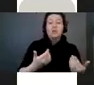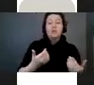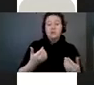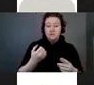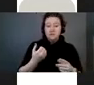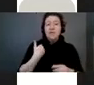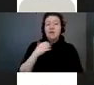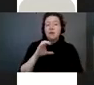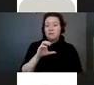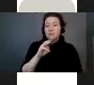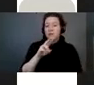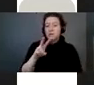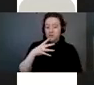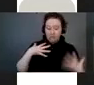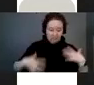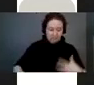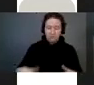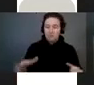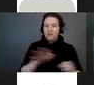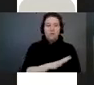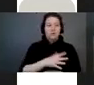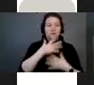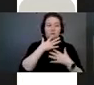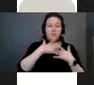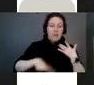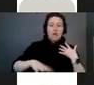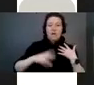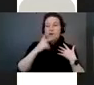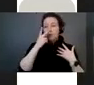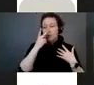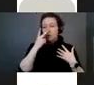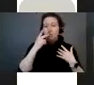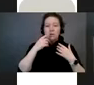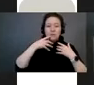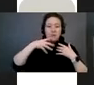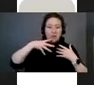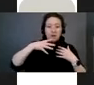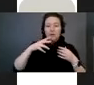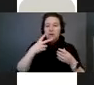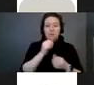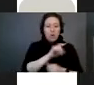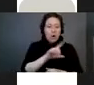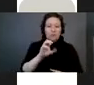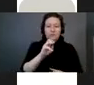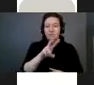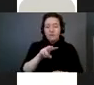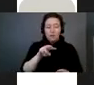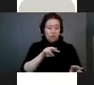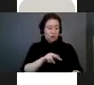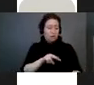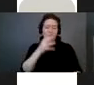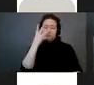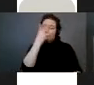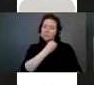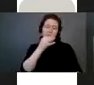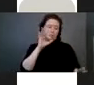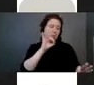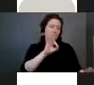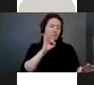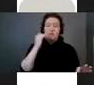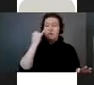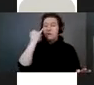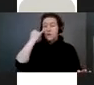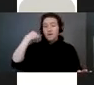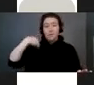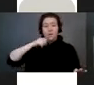I mean, everywhere, blood, urine, and saliva. But she looked perfect. If we had not noticed the fine-devant